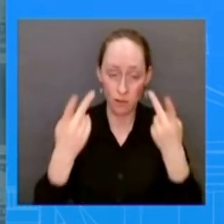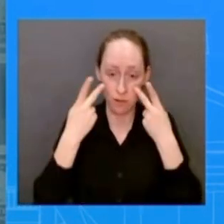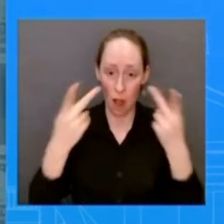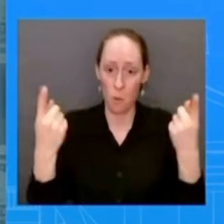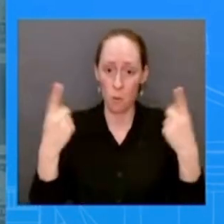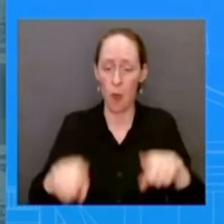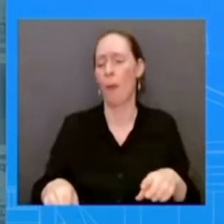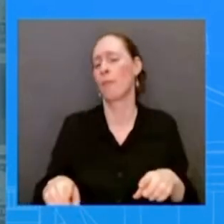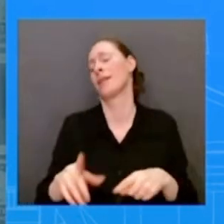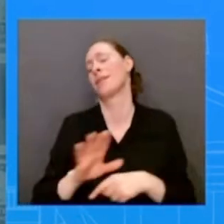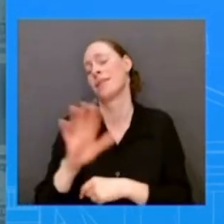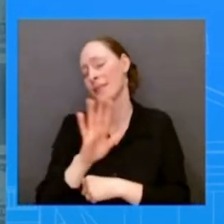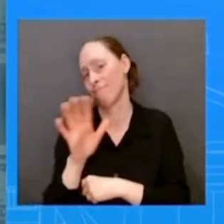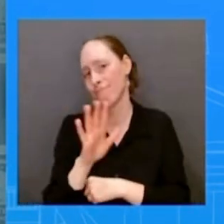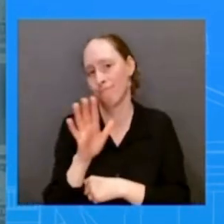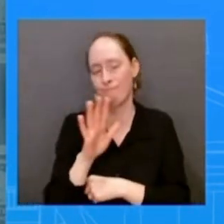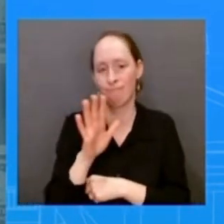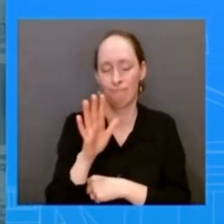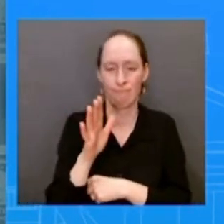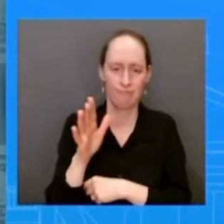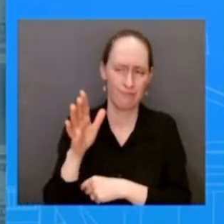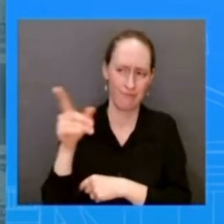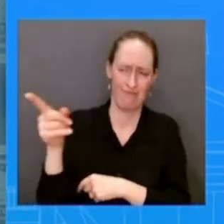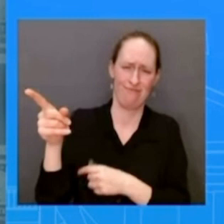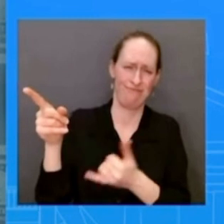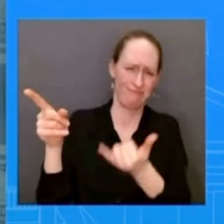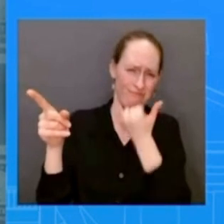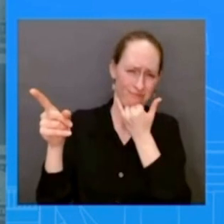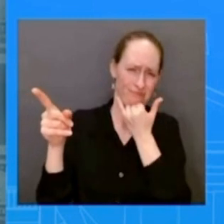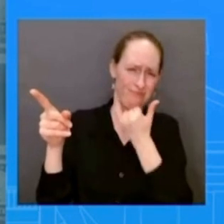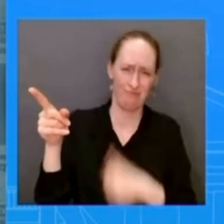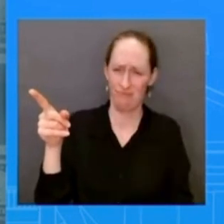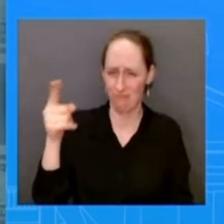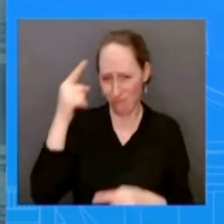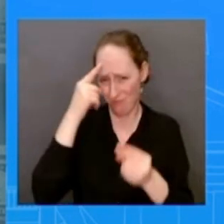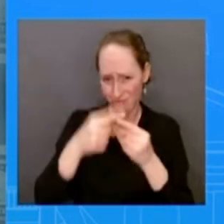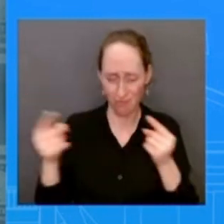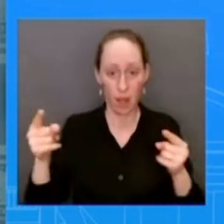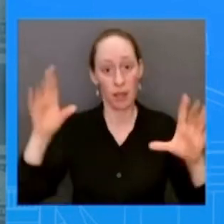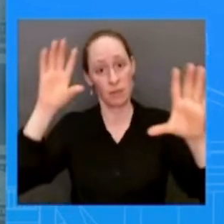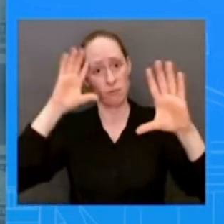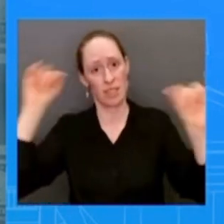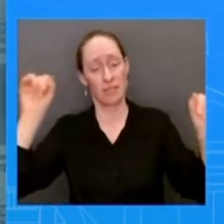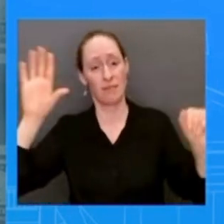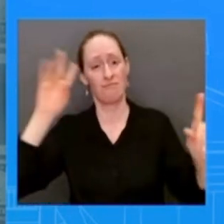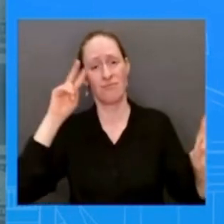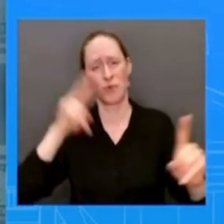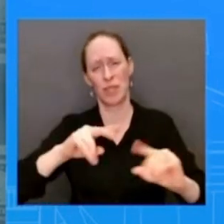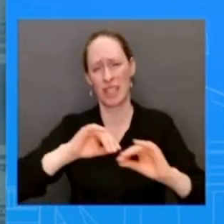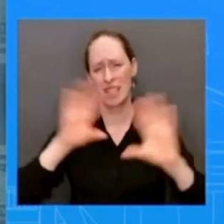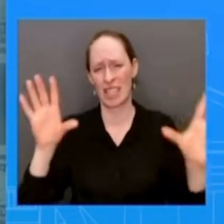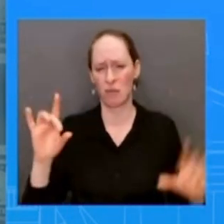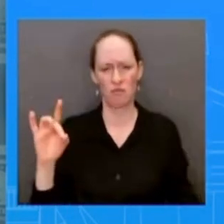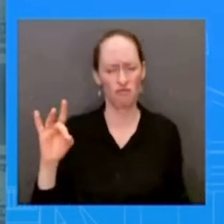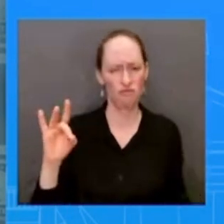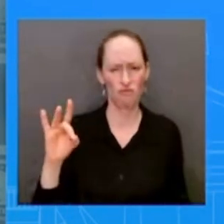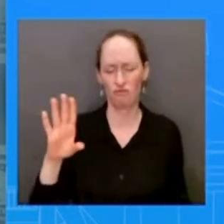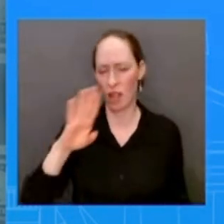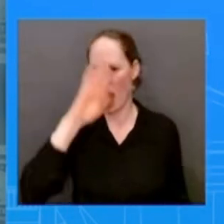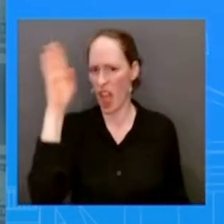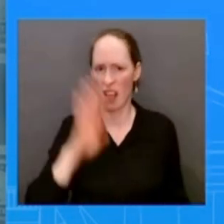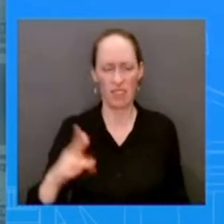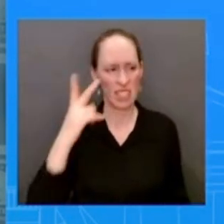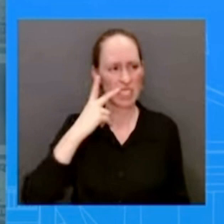president has been very clear january 6th was the worst attack on our democracy since the civil war and we should be focused on making sure that